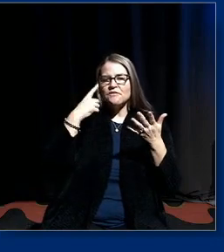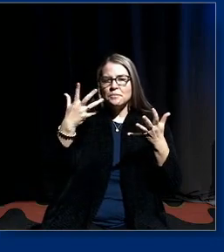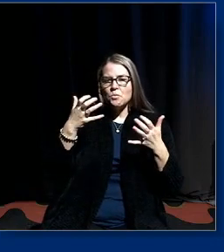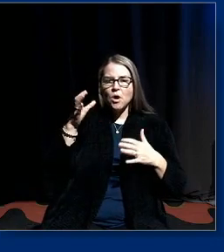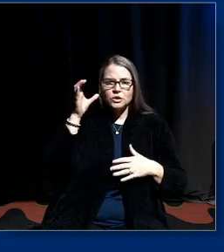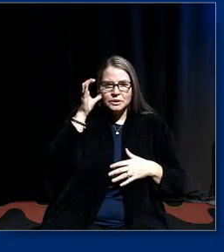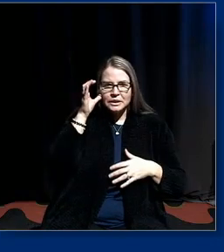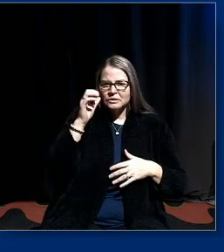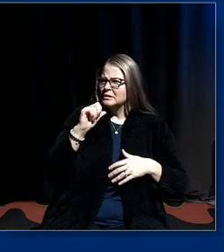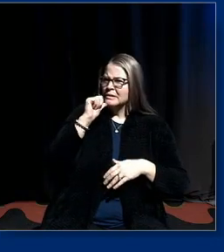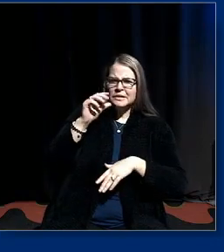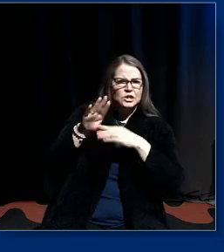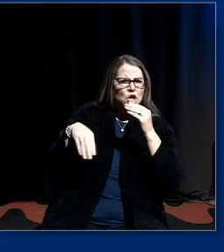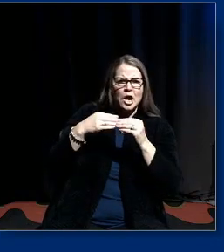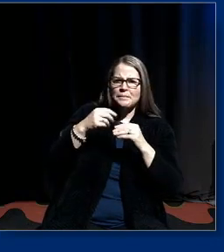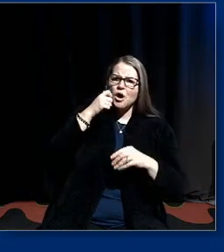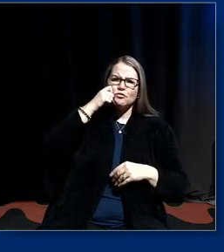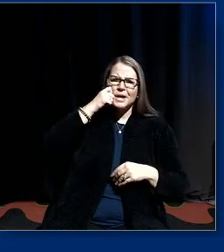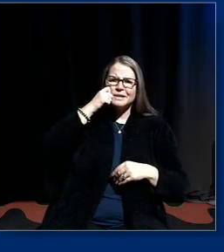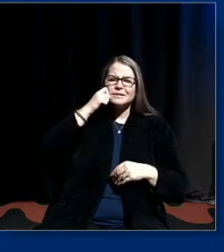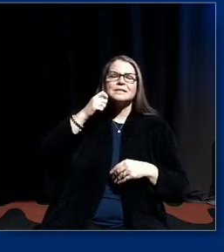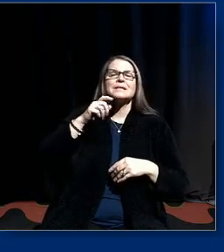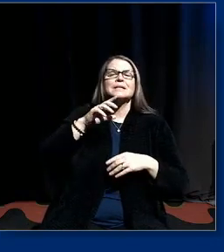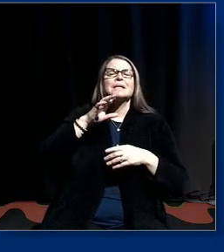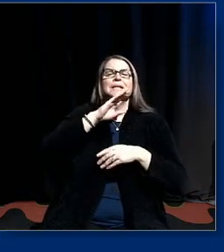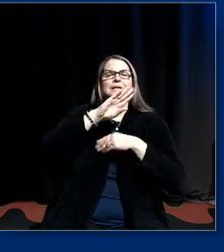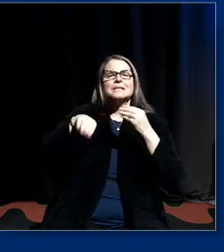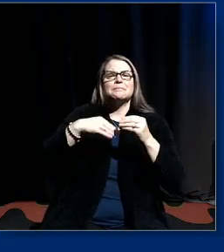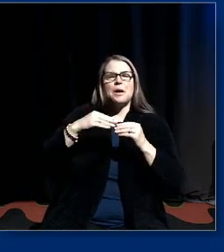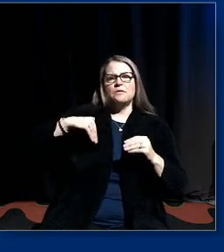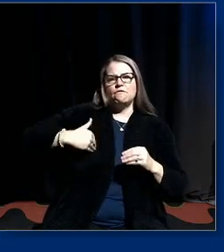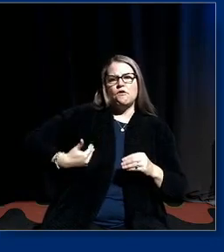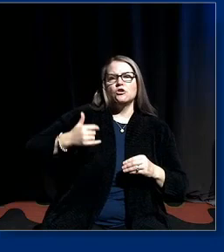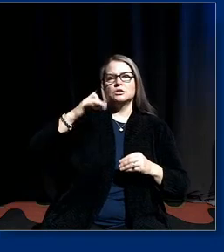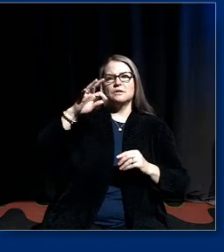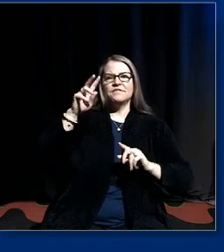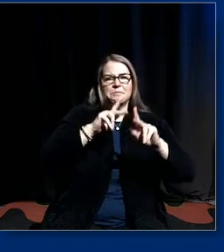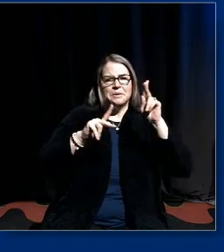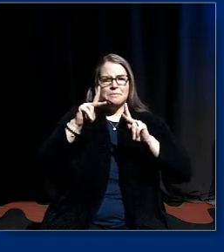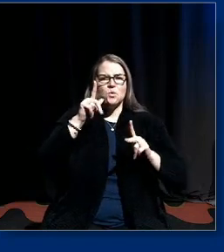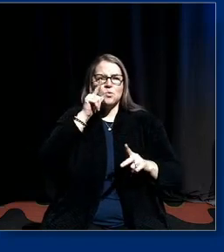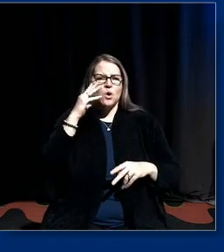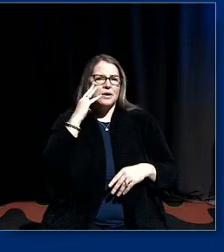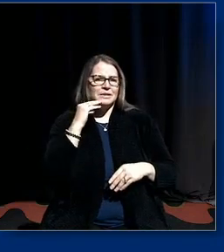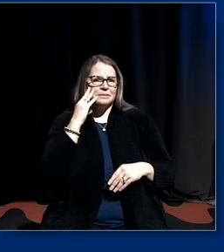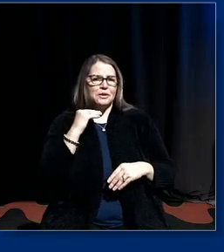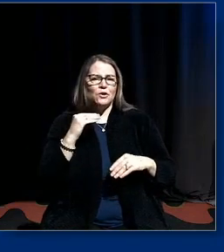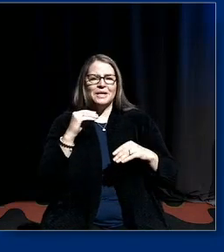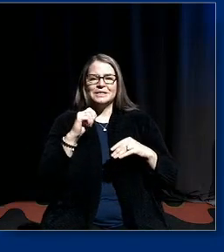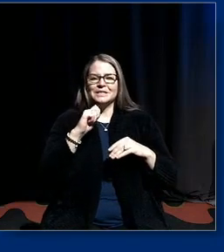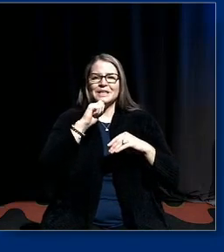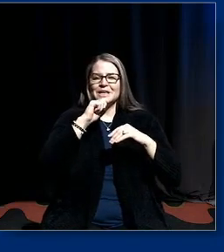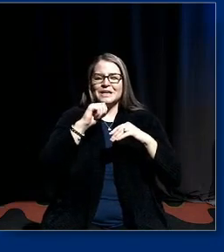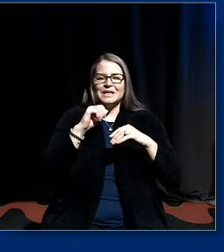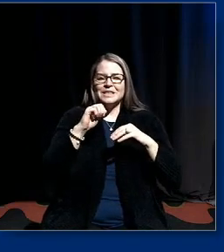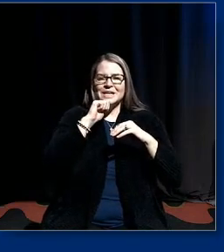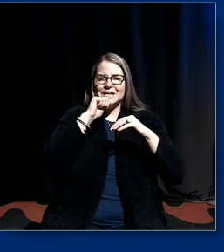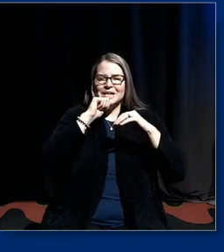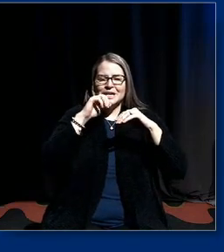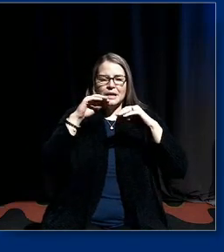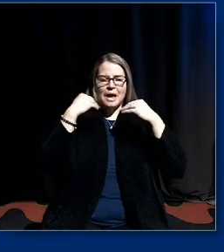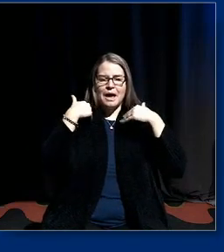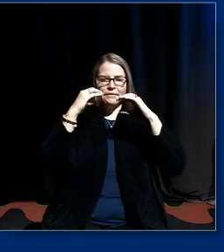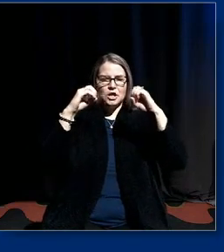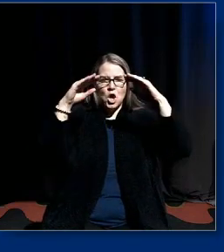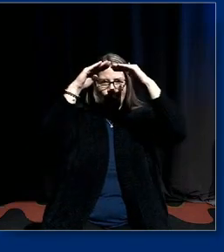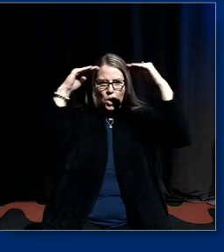it's not about racism it's by and large the fault of the people that are experiencing the inequality deficit images